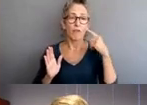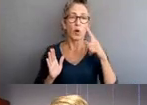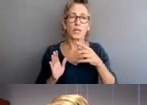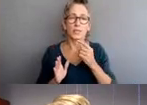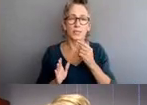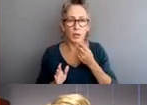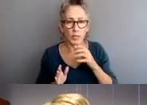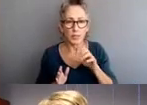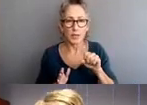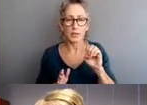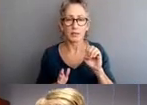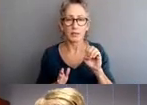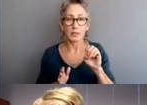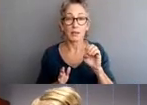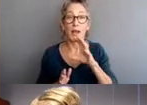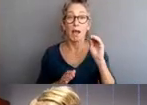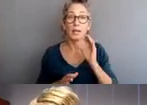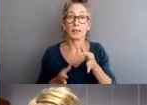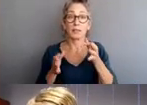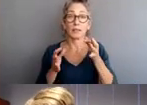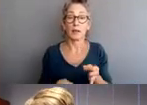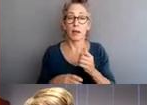cases, including the penalty.